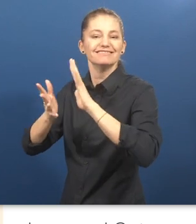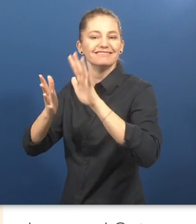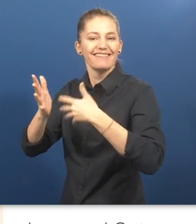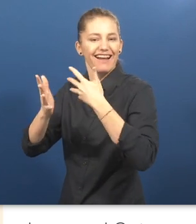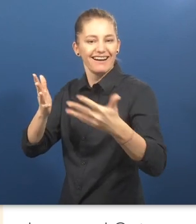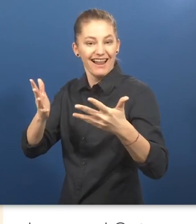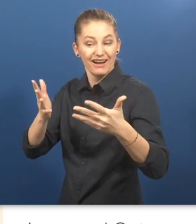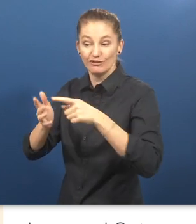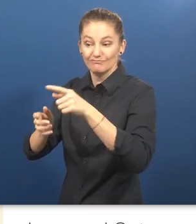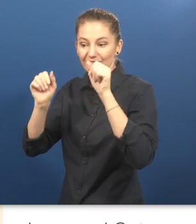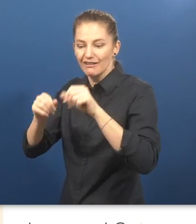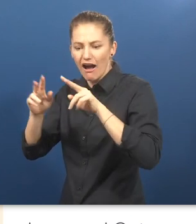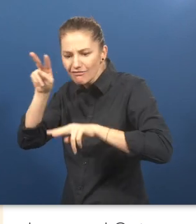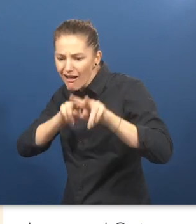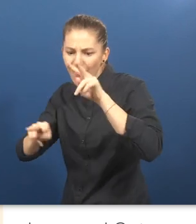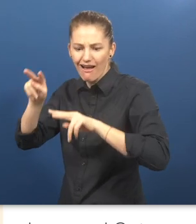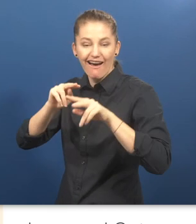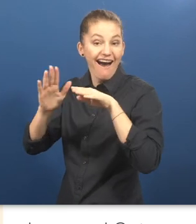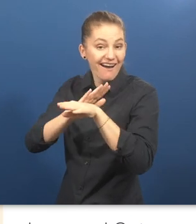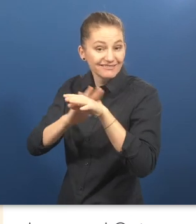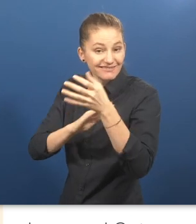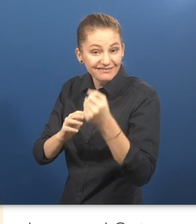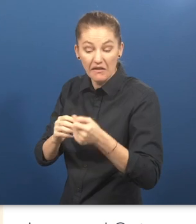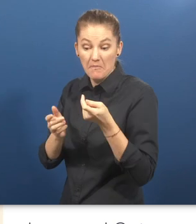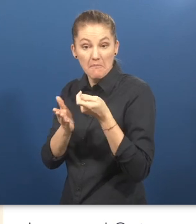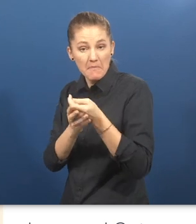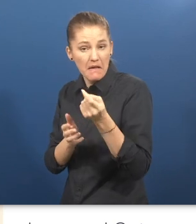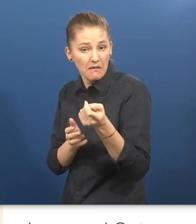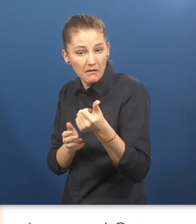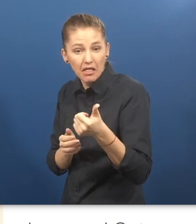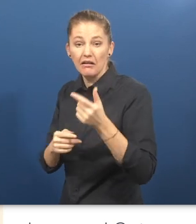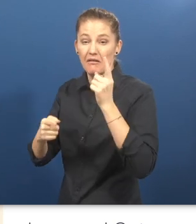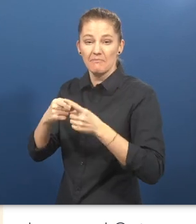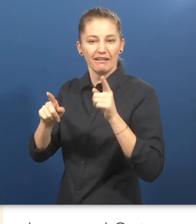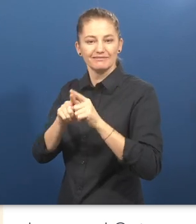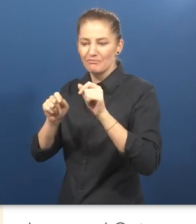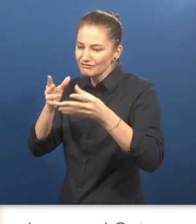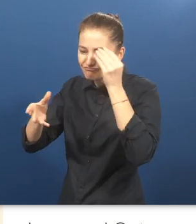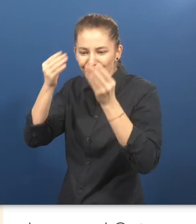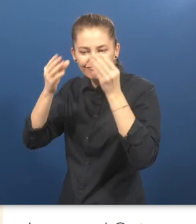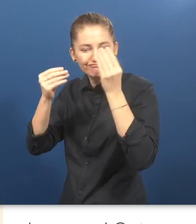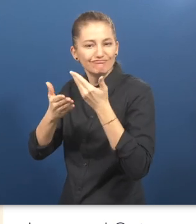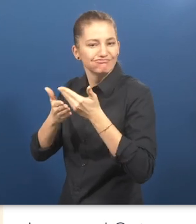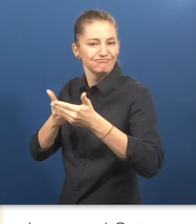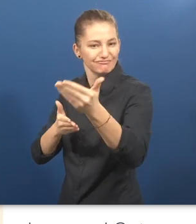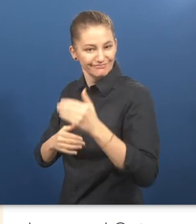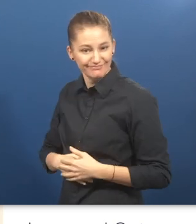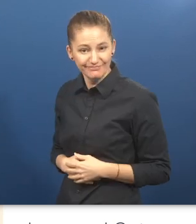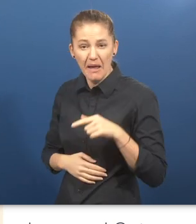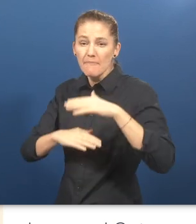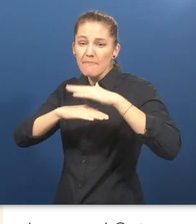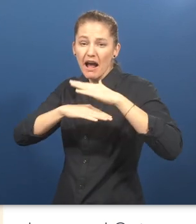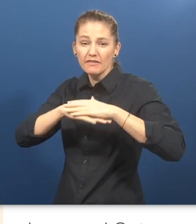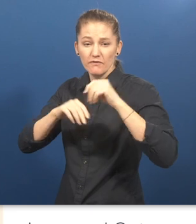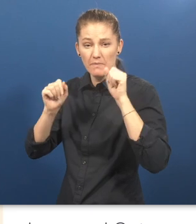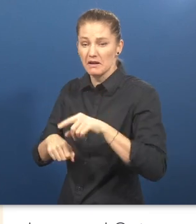We are building a learning platform for sign language that improves access, lower costs, at the same time as it improves the